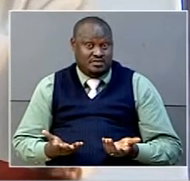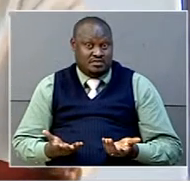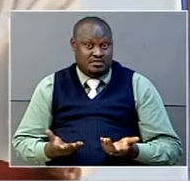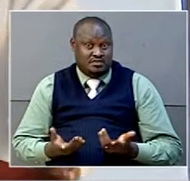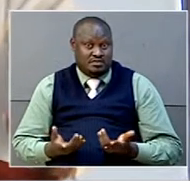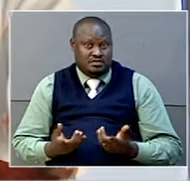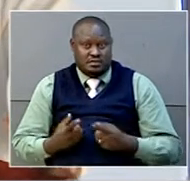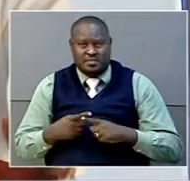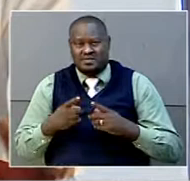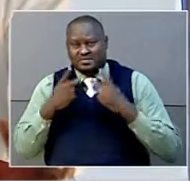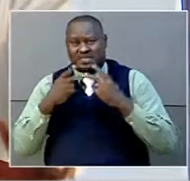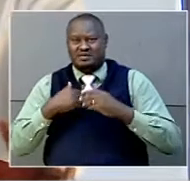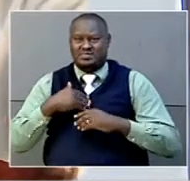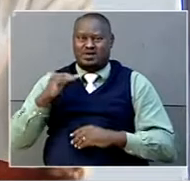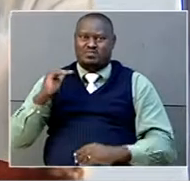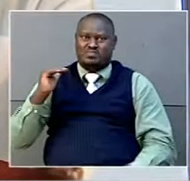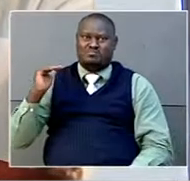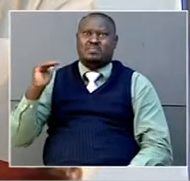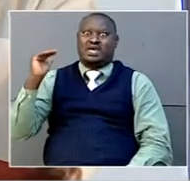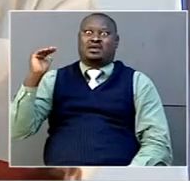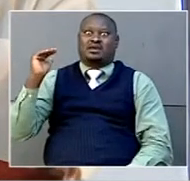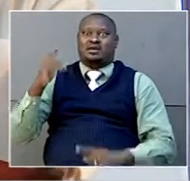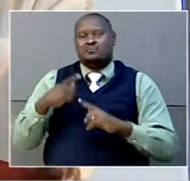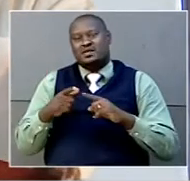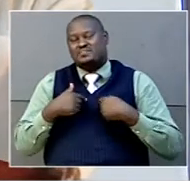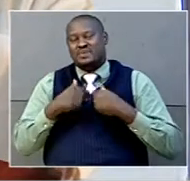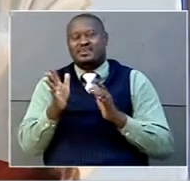a bitter man, but because I am a Christian,